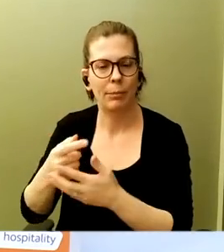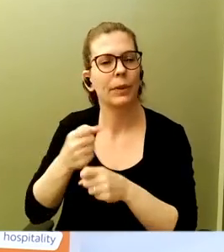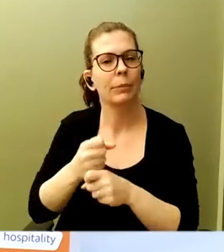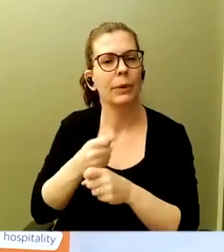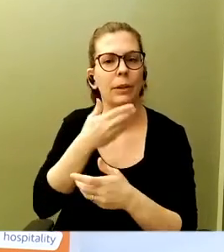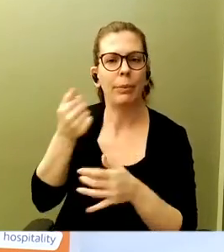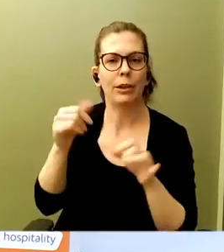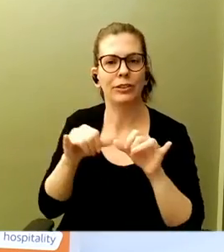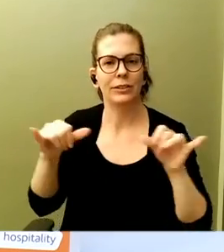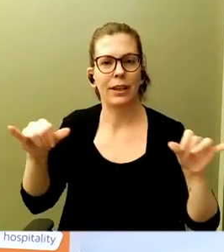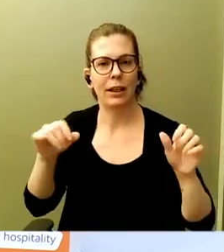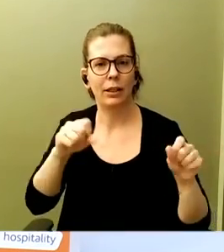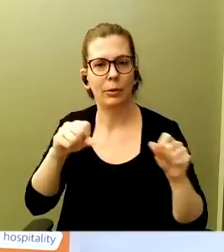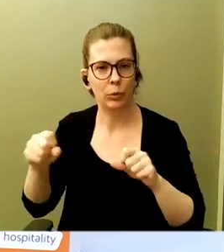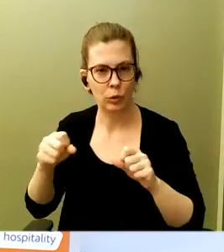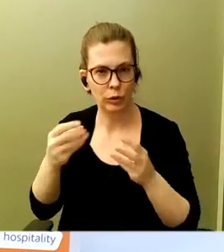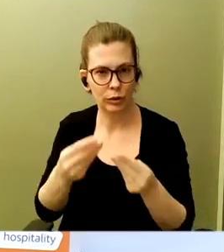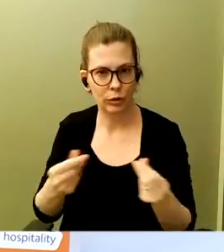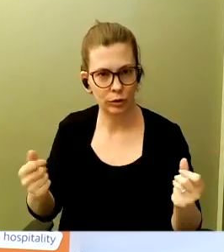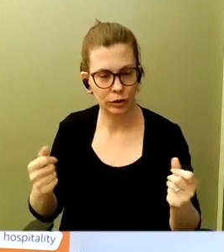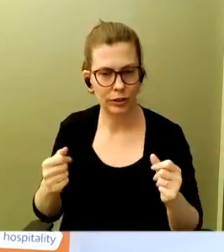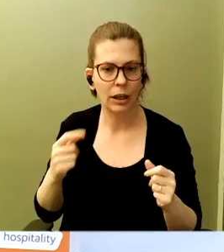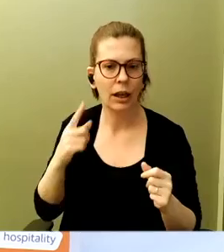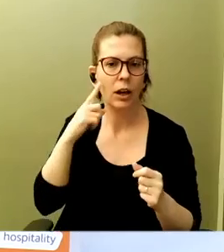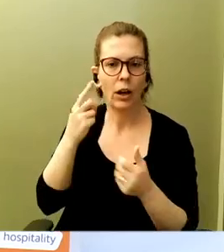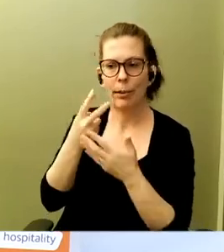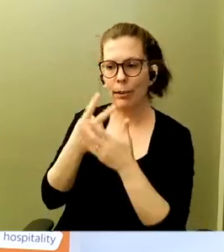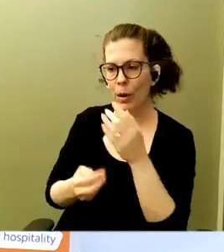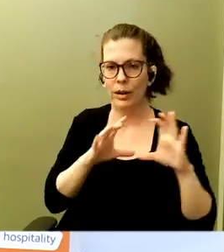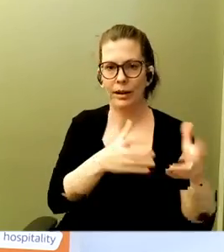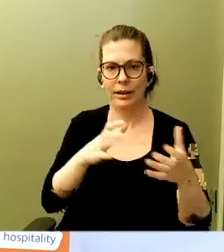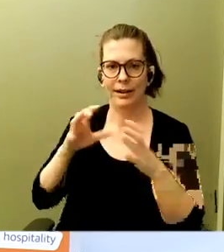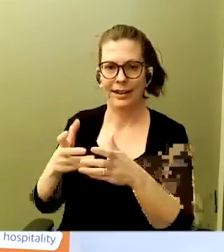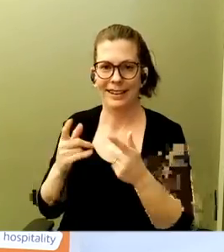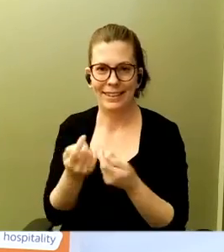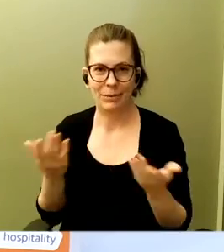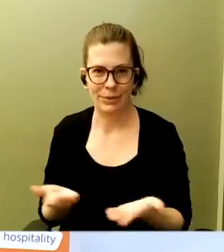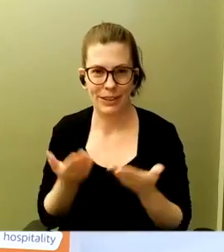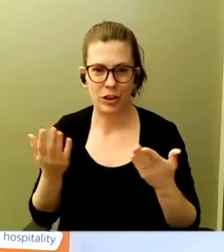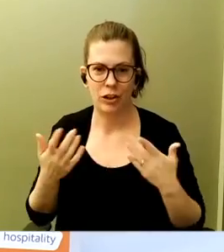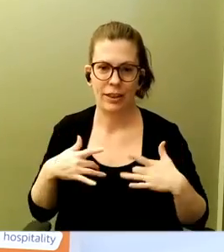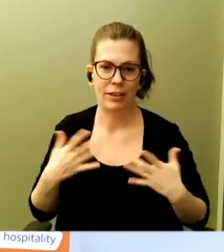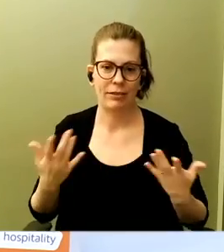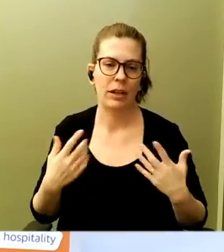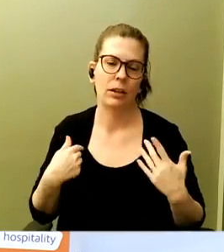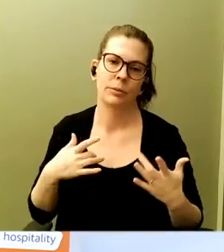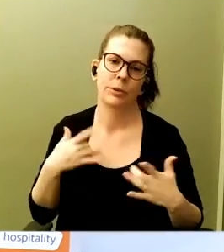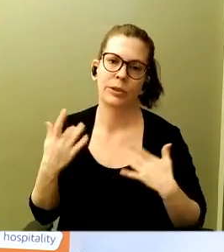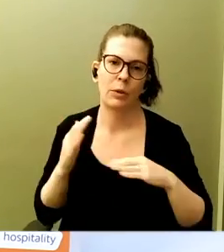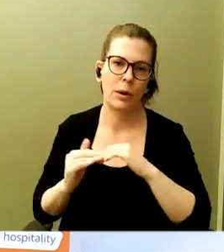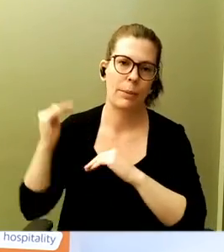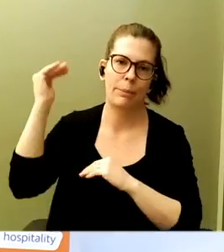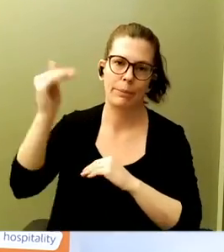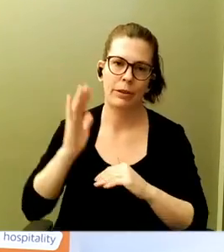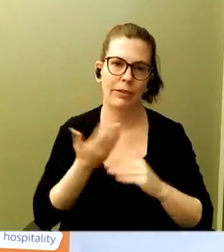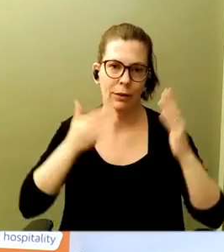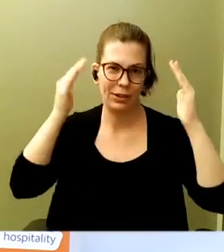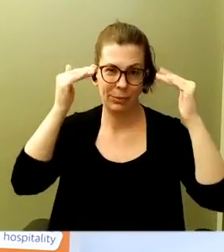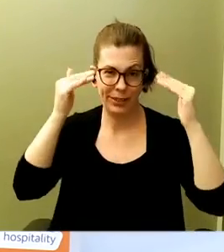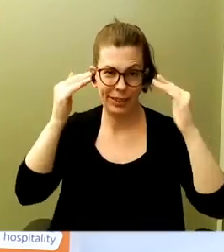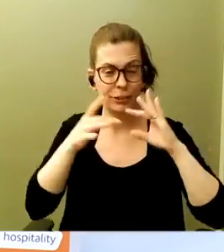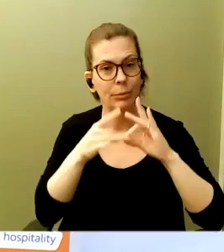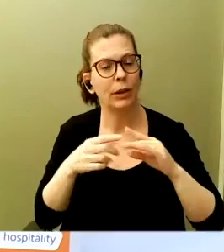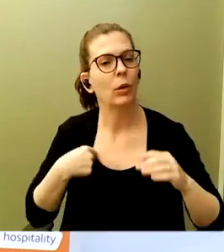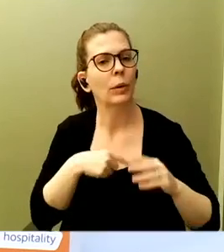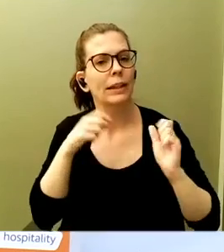I heard that from both of our teams here at the event. I'm super excited. We are exceeding our expectations in terms of what we think we can do to